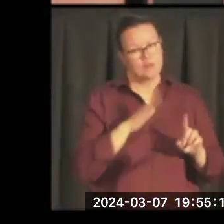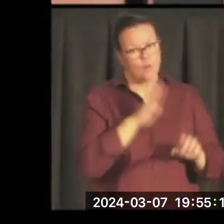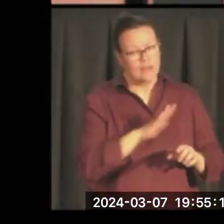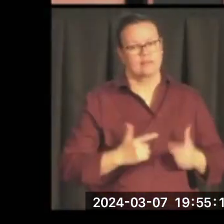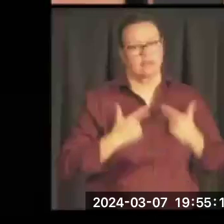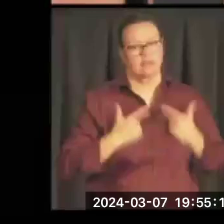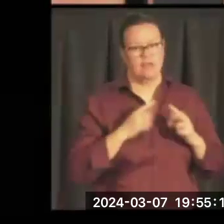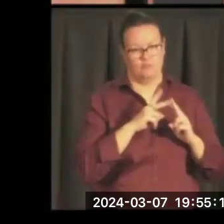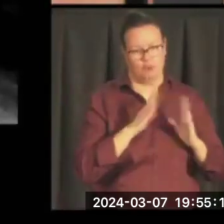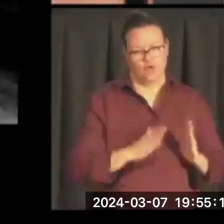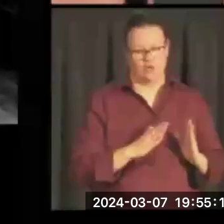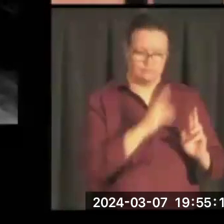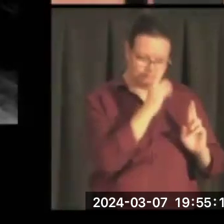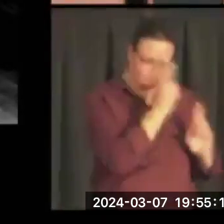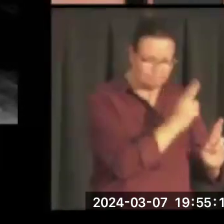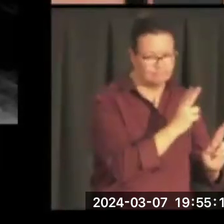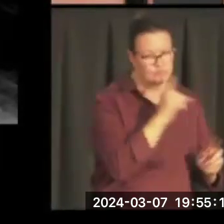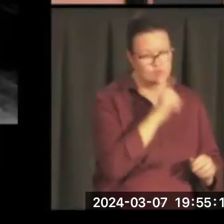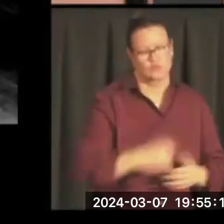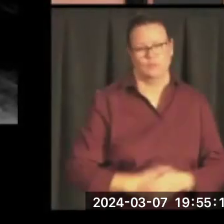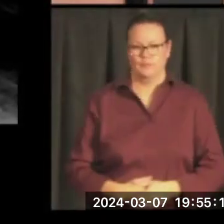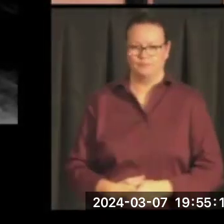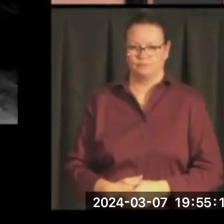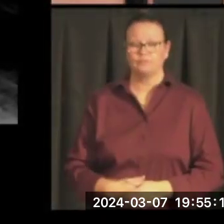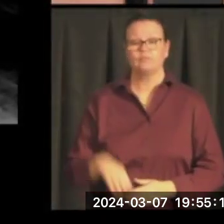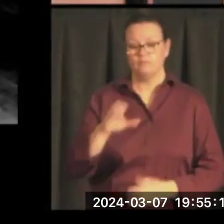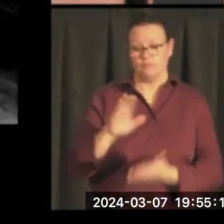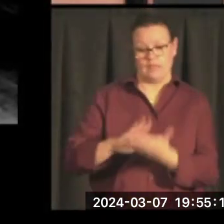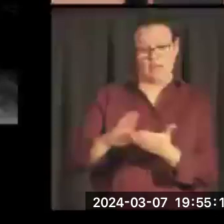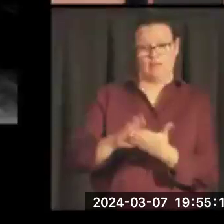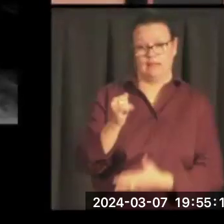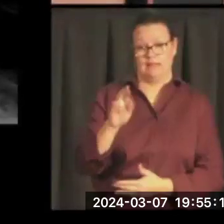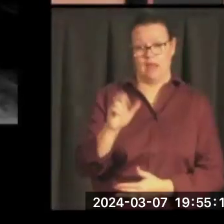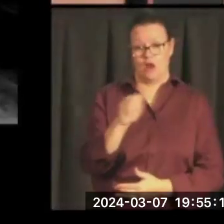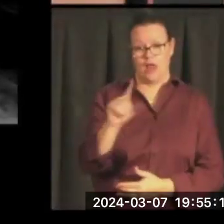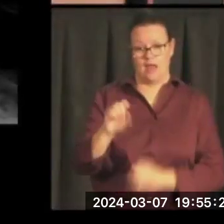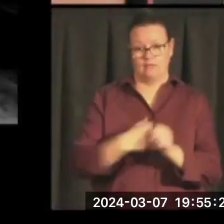But then the action still continued, right? The Clean Air Act, 1970,